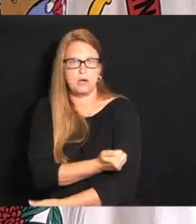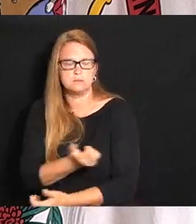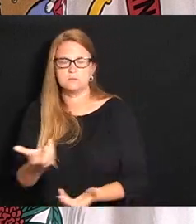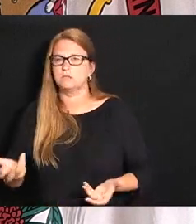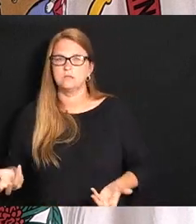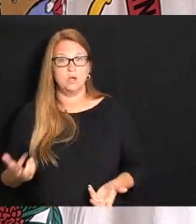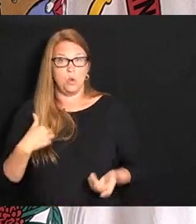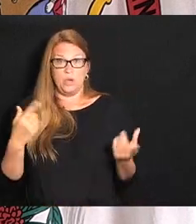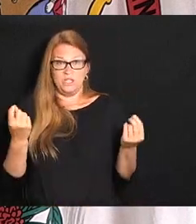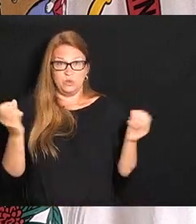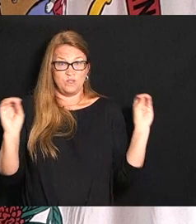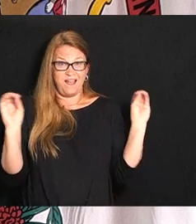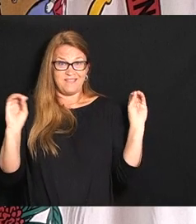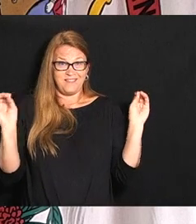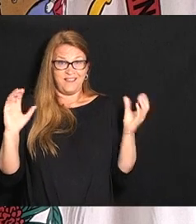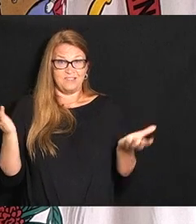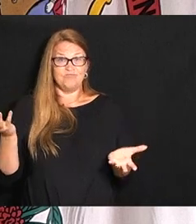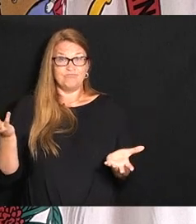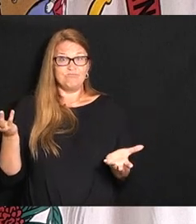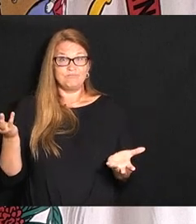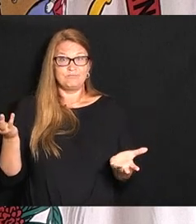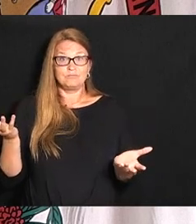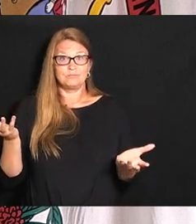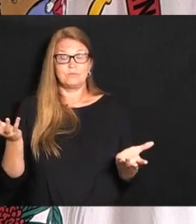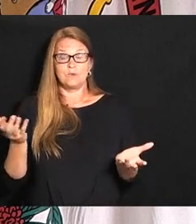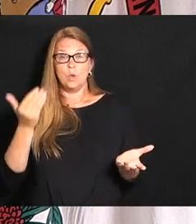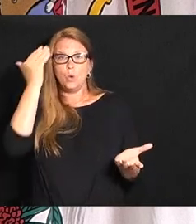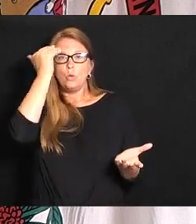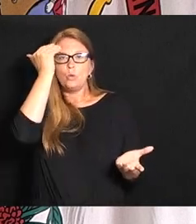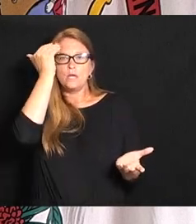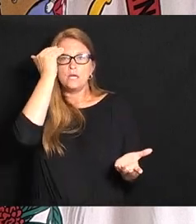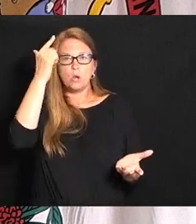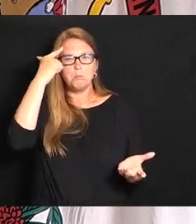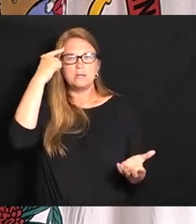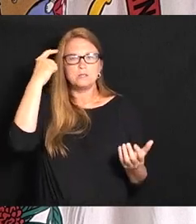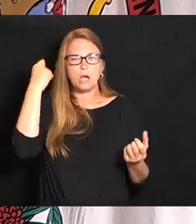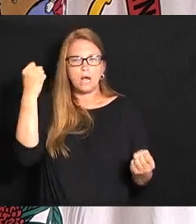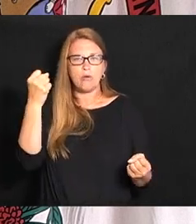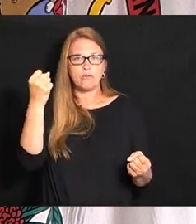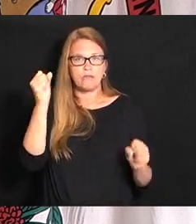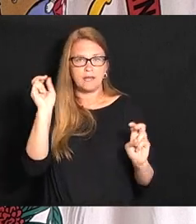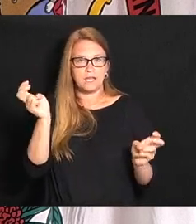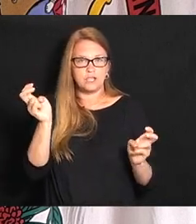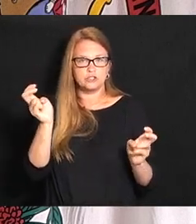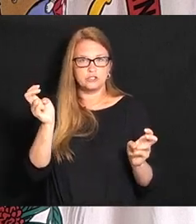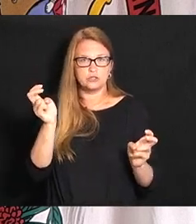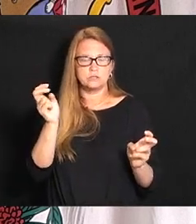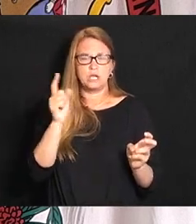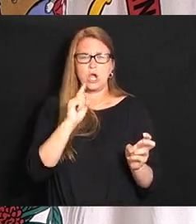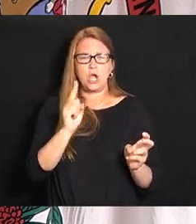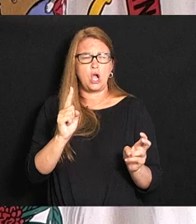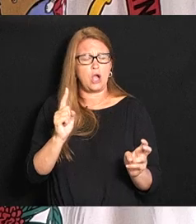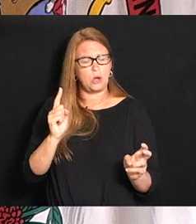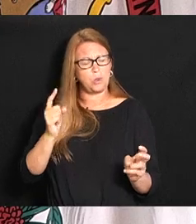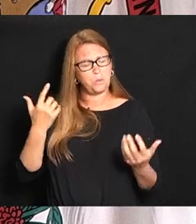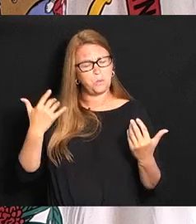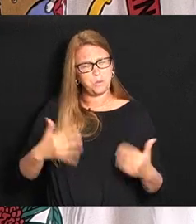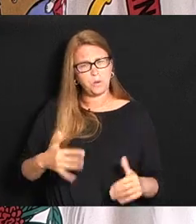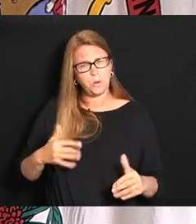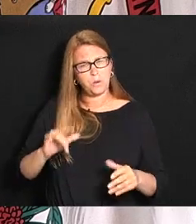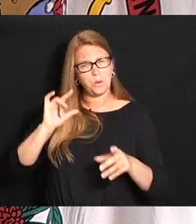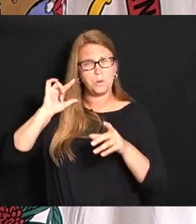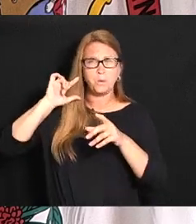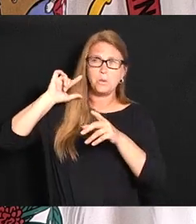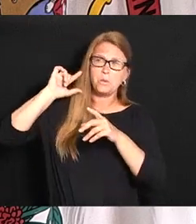about it do we Stephen we absolutely know the mental health issues today are rampant why are we not doing